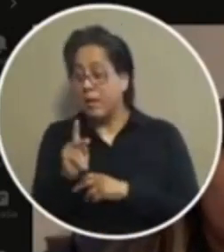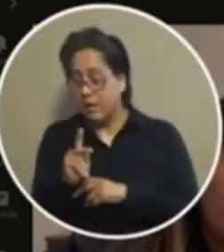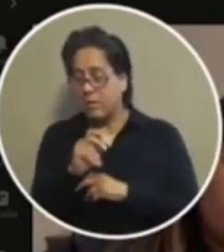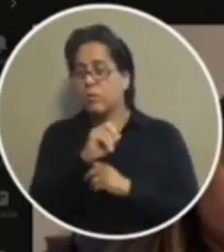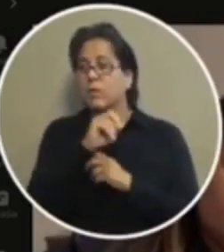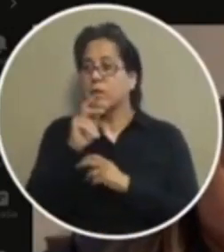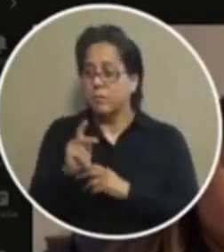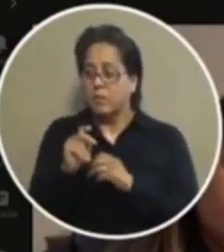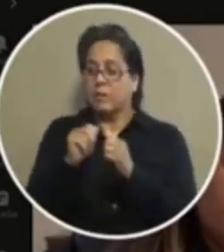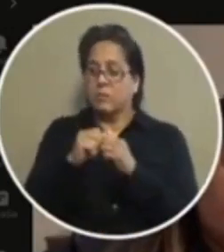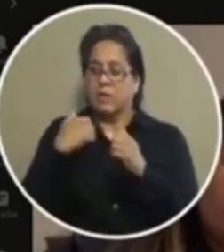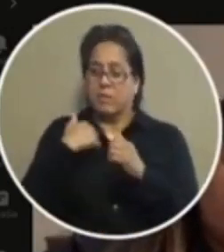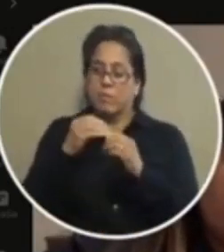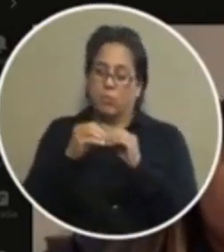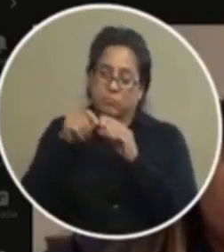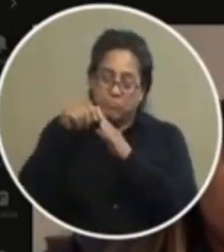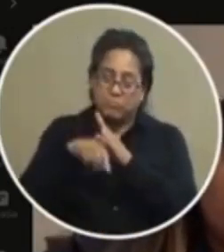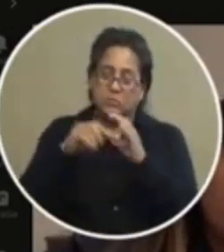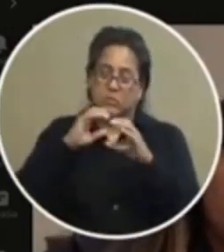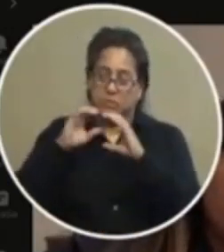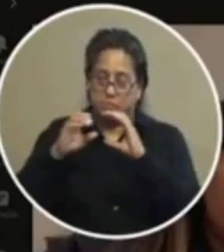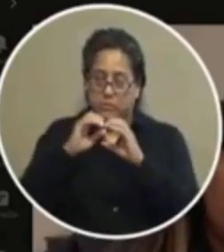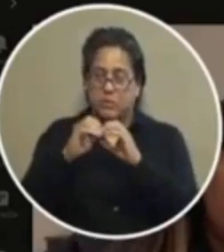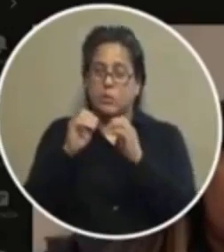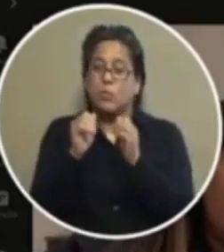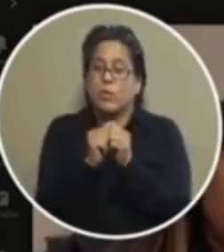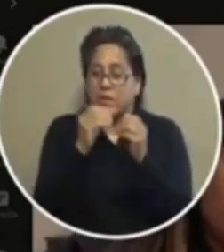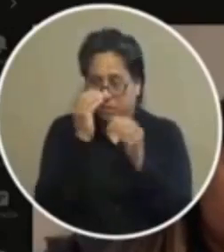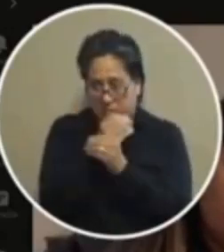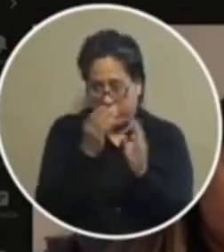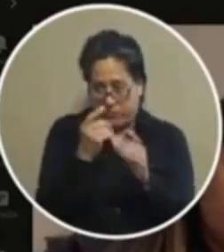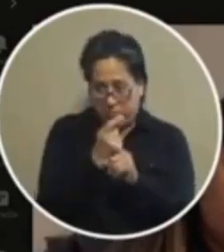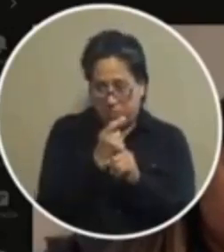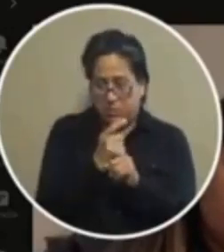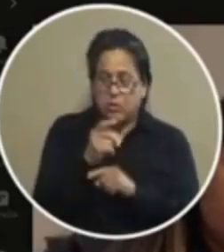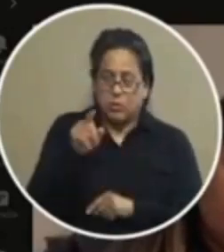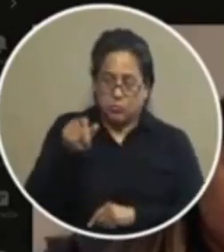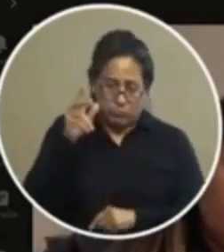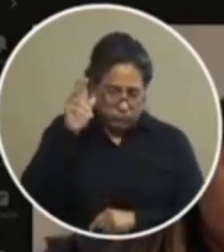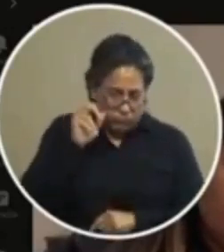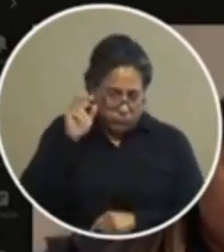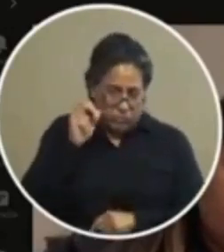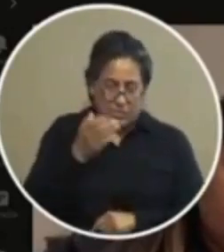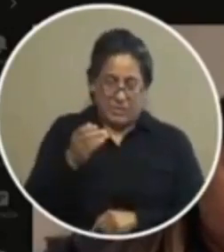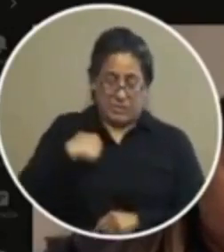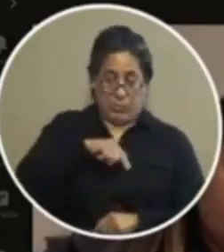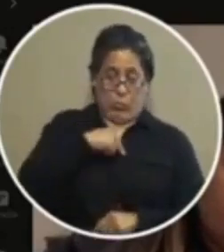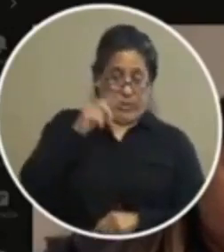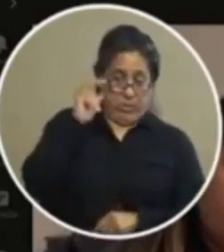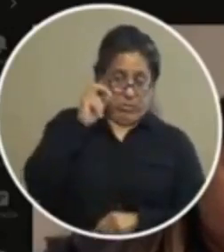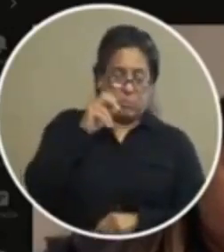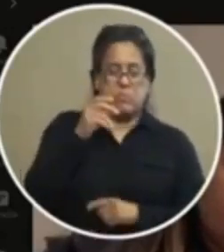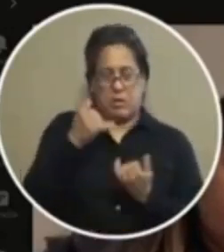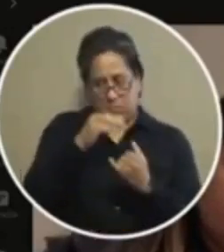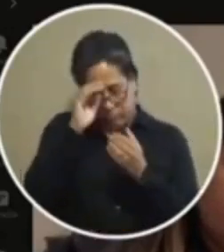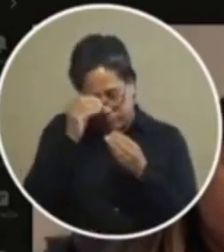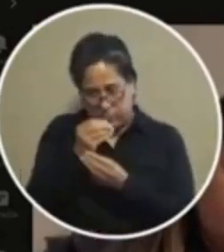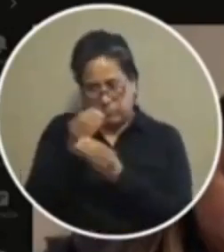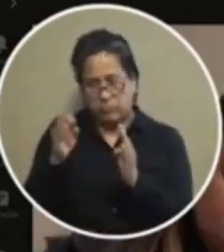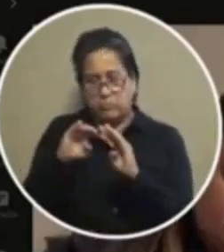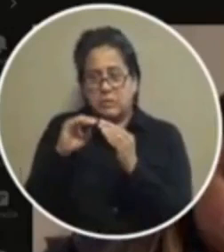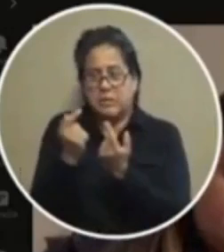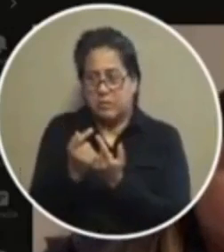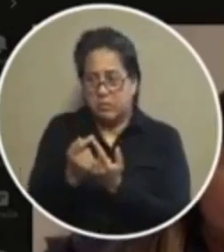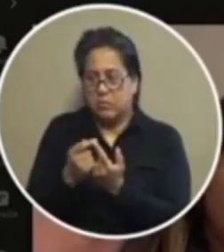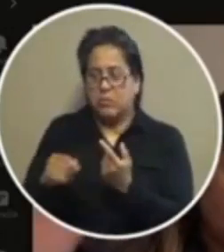coming back to have that conversation with the information that we have and you've been able to hear all the things that we have heard in terms of the interviews with